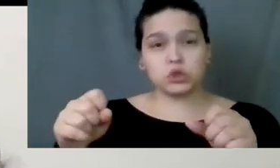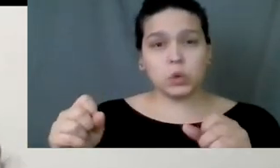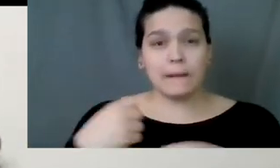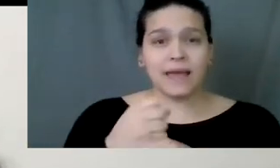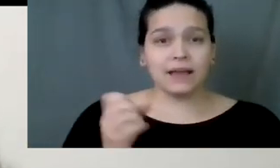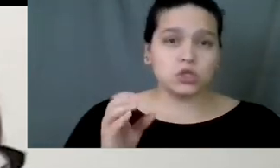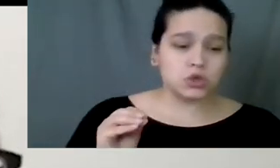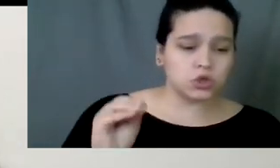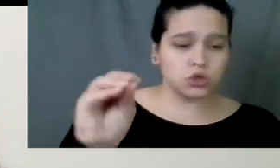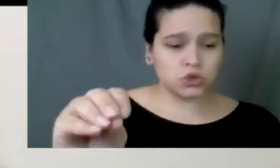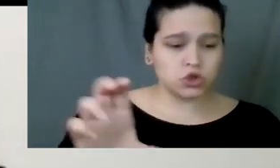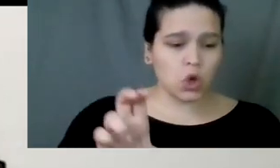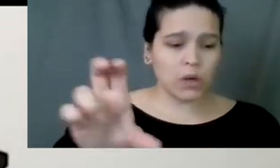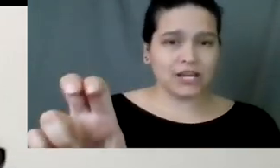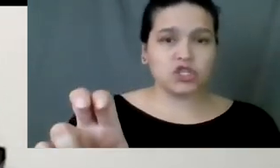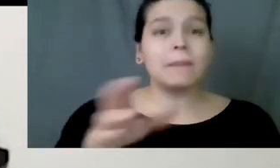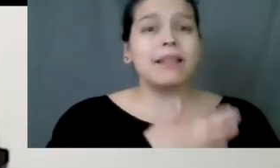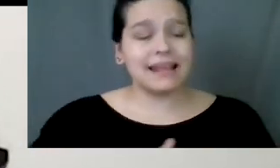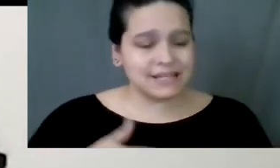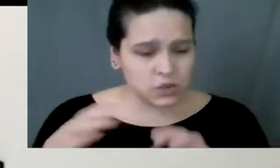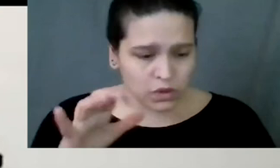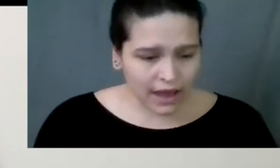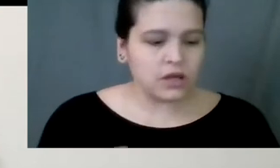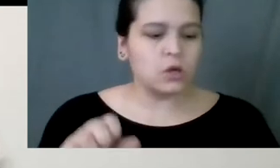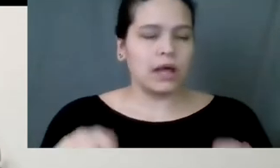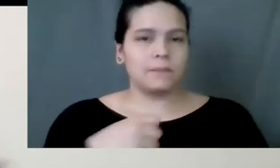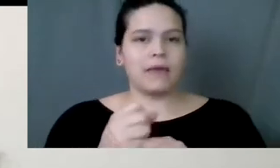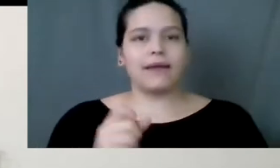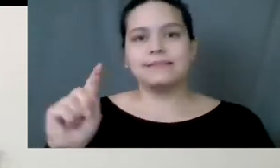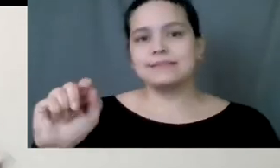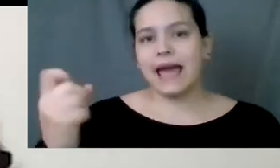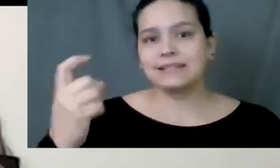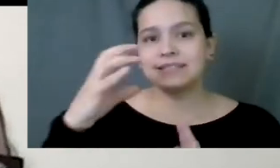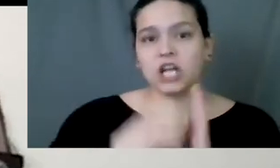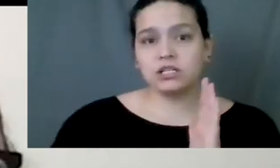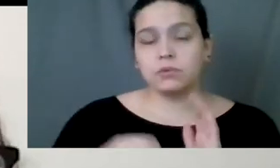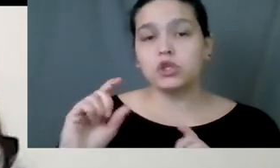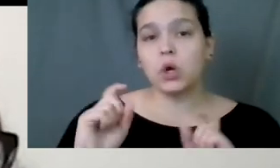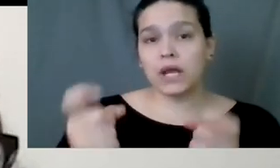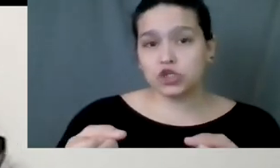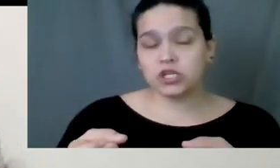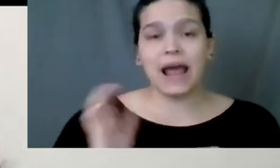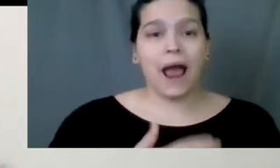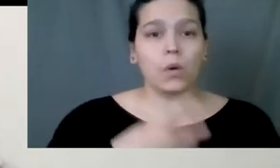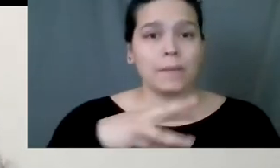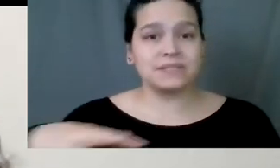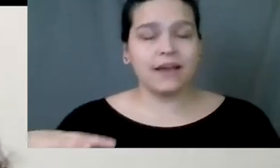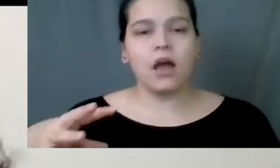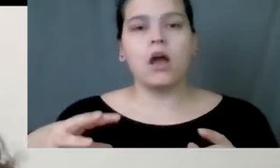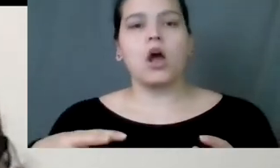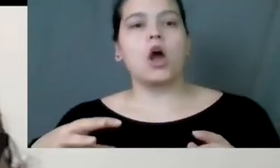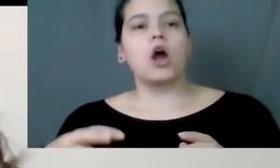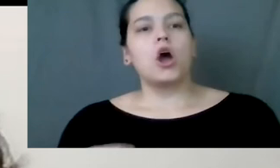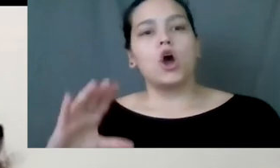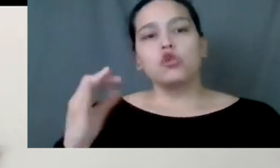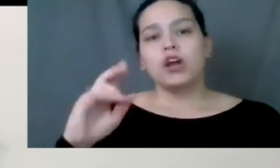donation, please do so. You can make a tax deductible donation on our website. It's crushingcolonialism